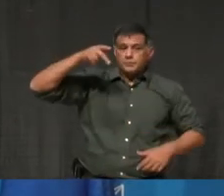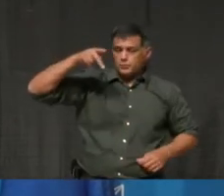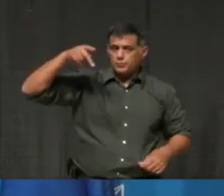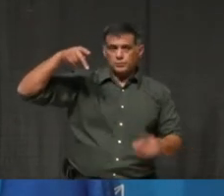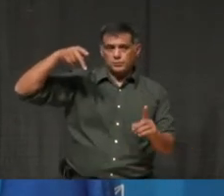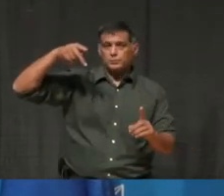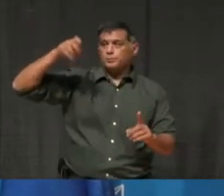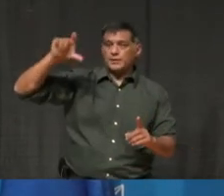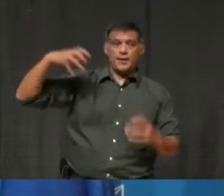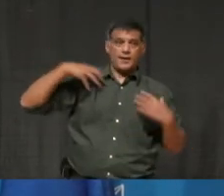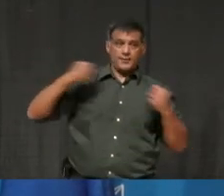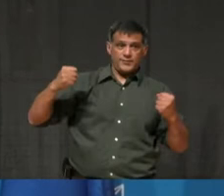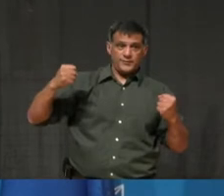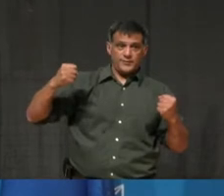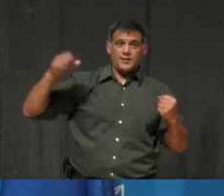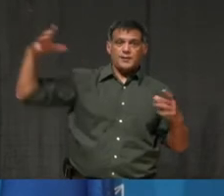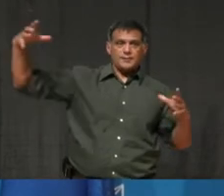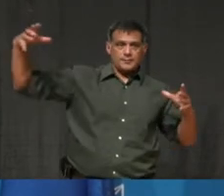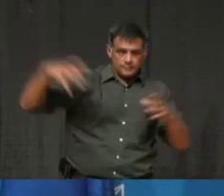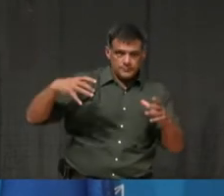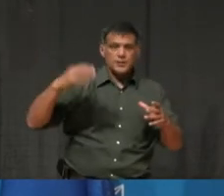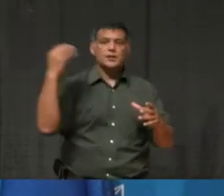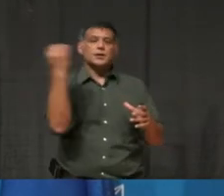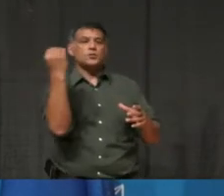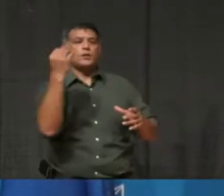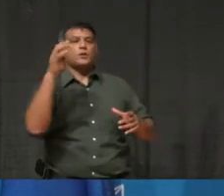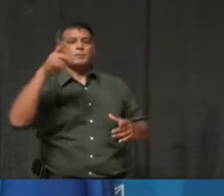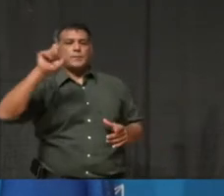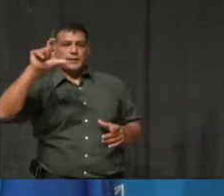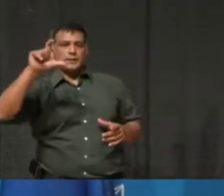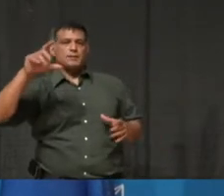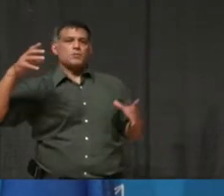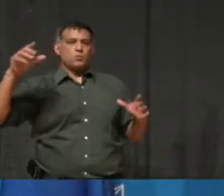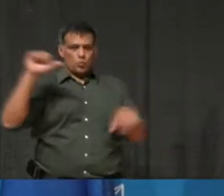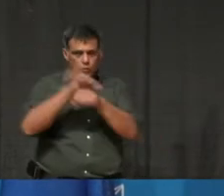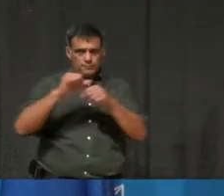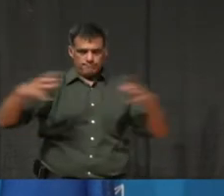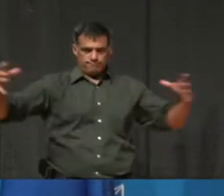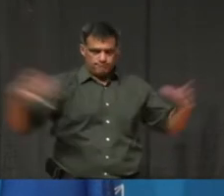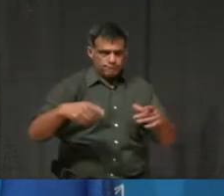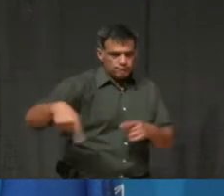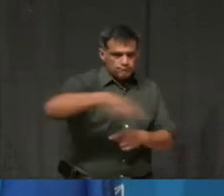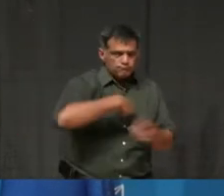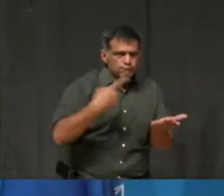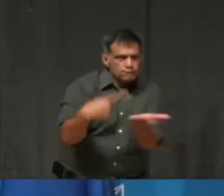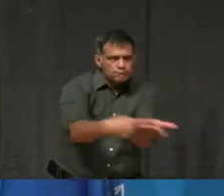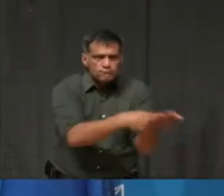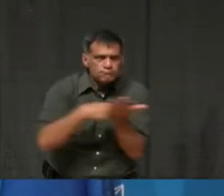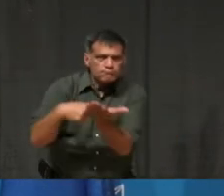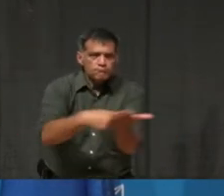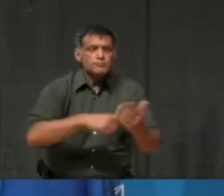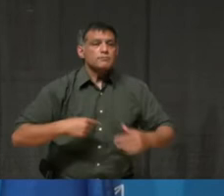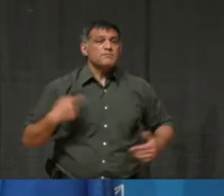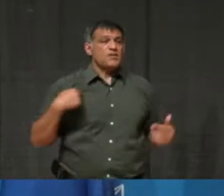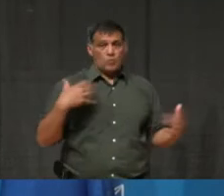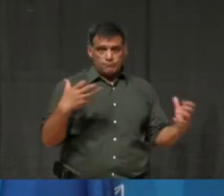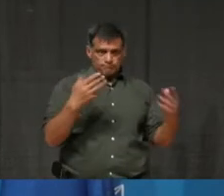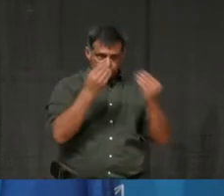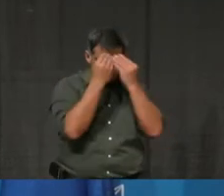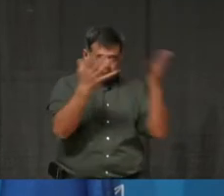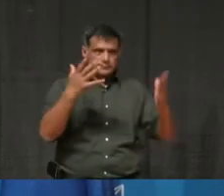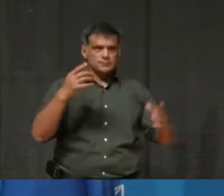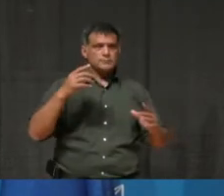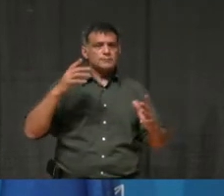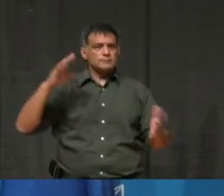both protecting our community and also trying to be as least disruptive, least impactful when considering the pandemic